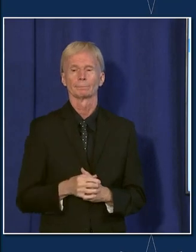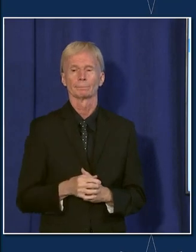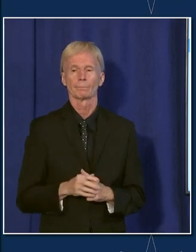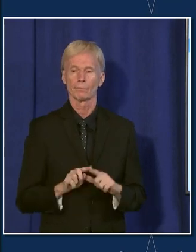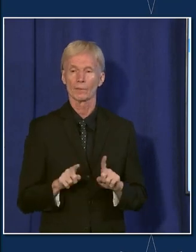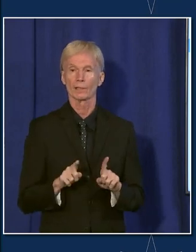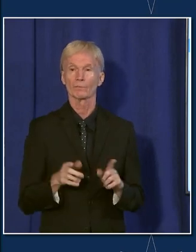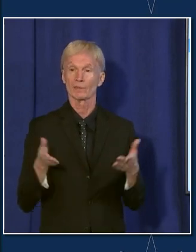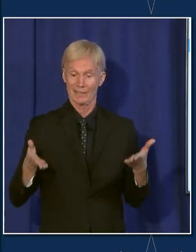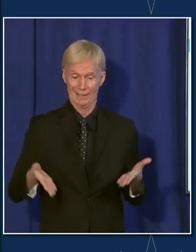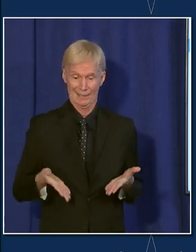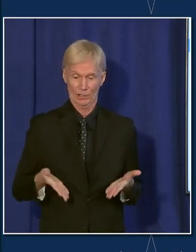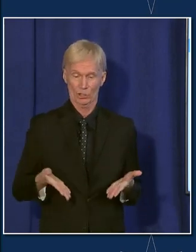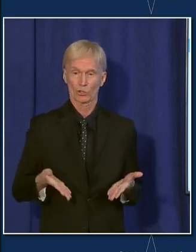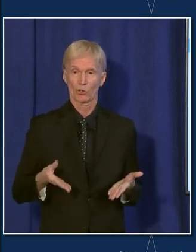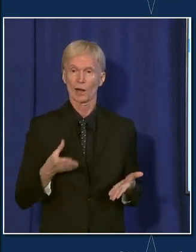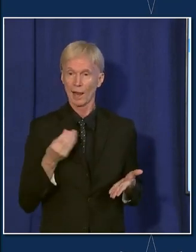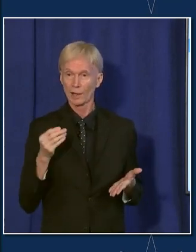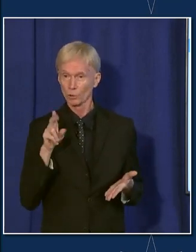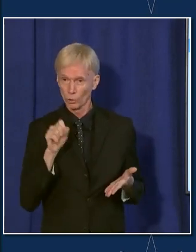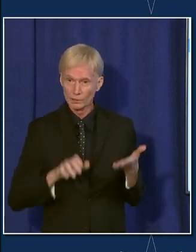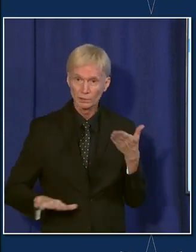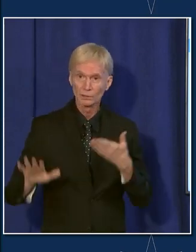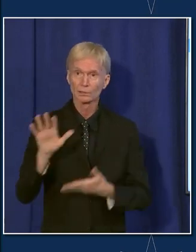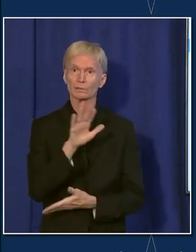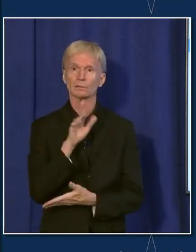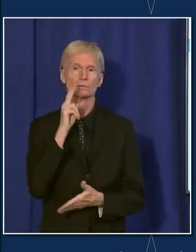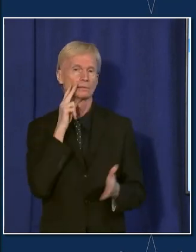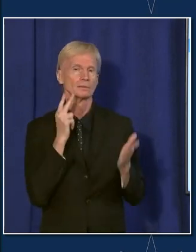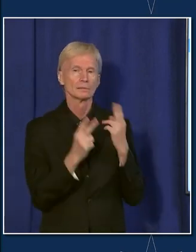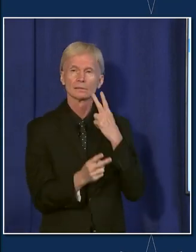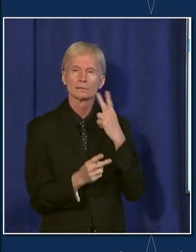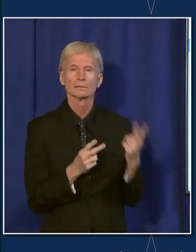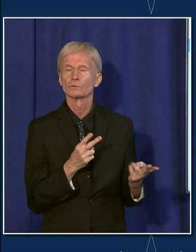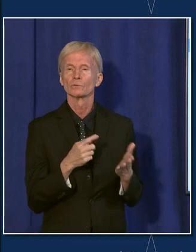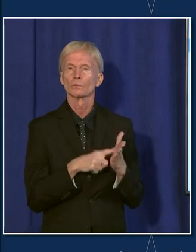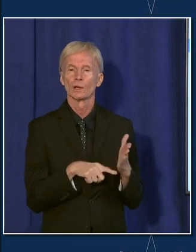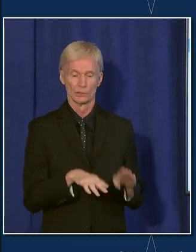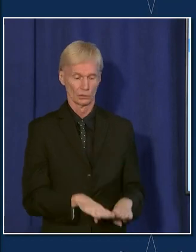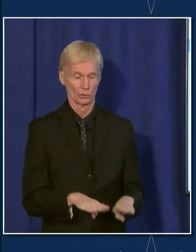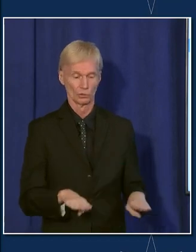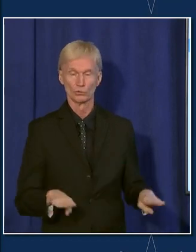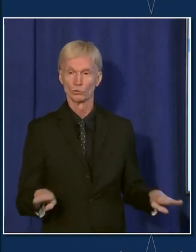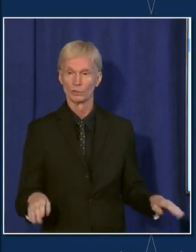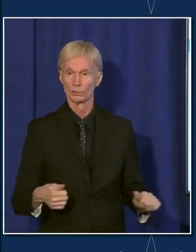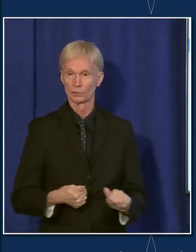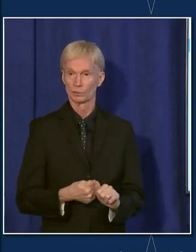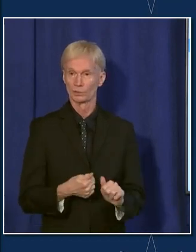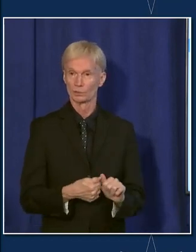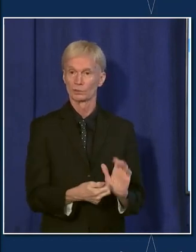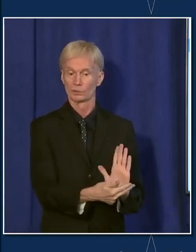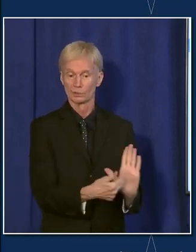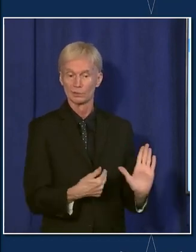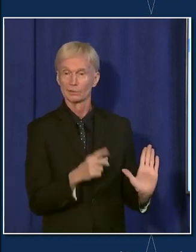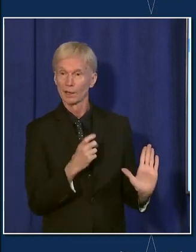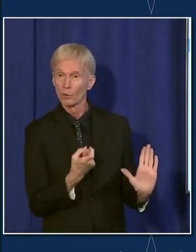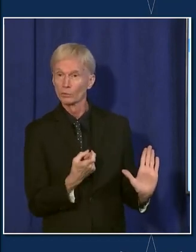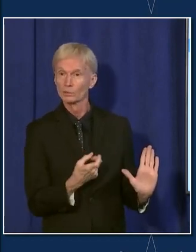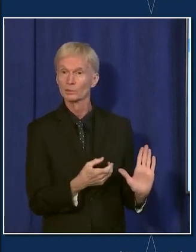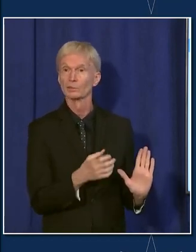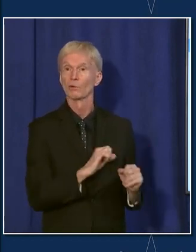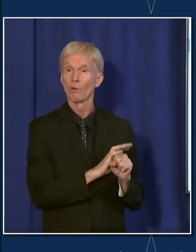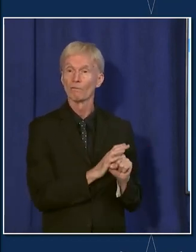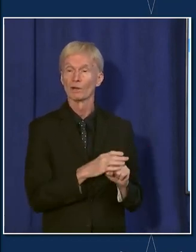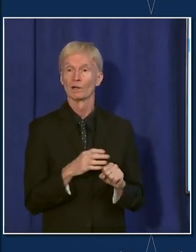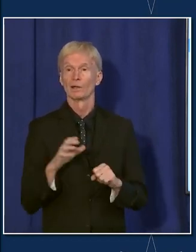here, but across the country, is that what we see with the rates of child diagnoses, cases, deaths,